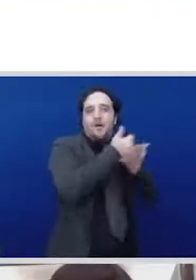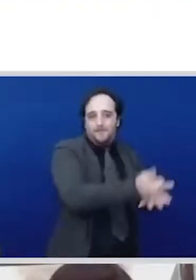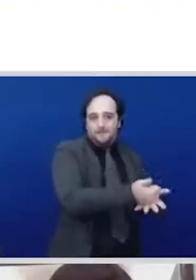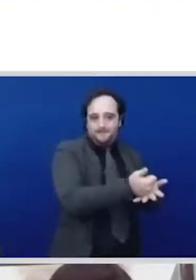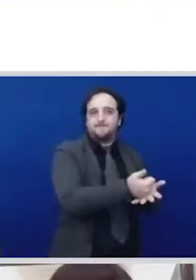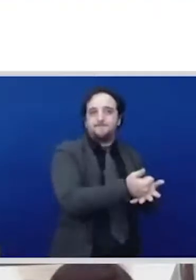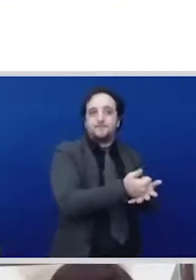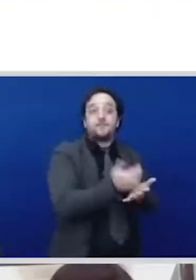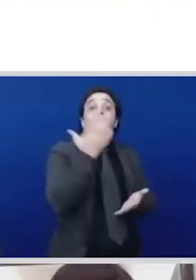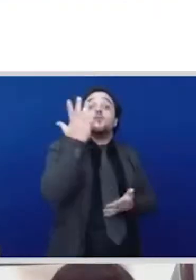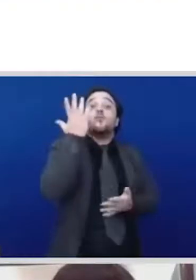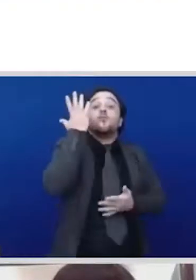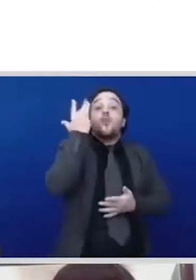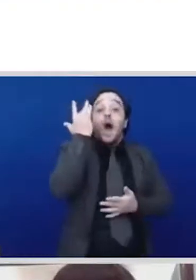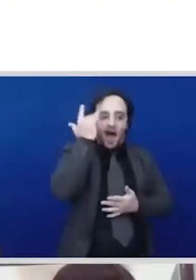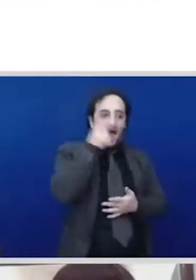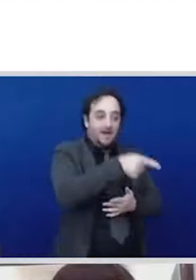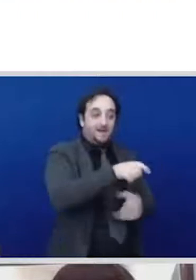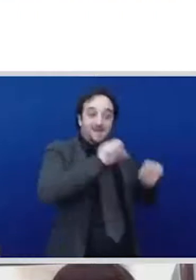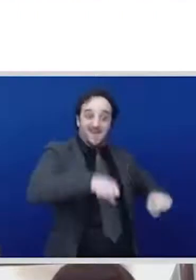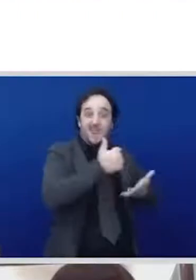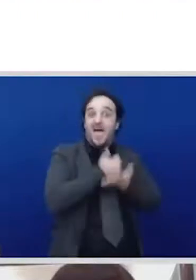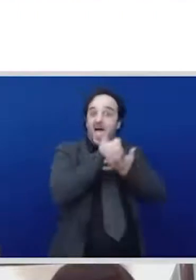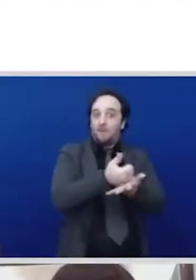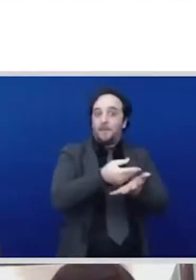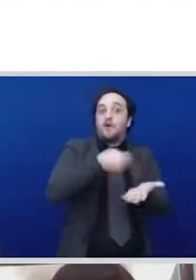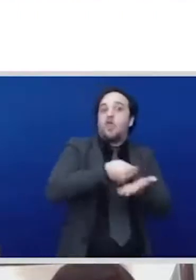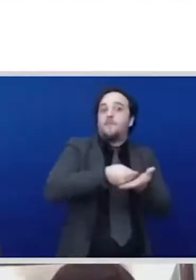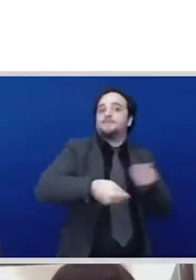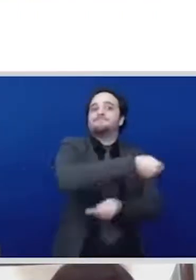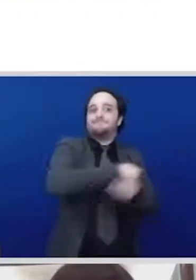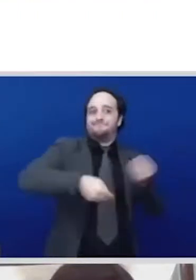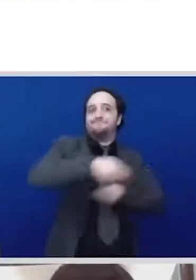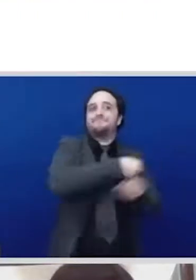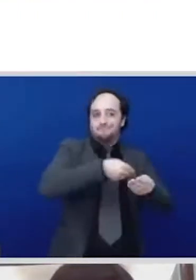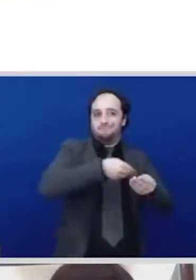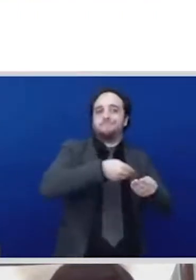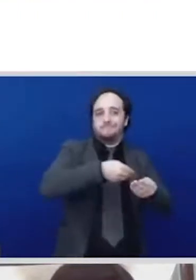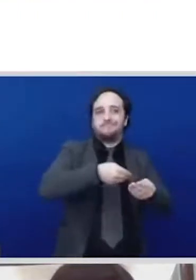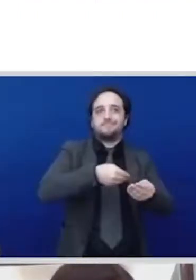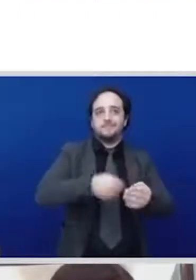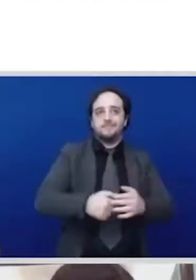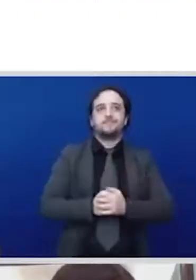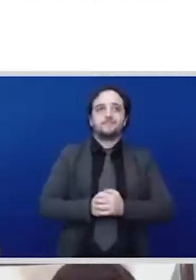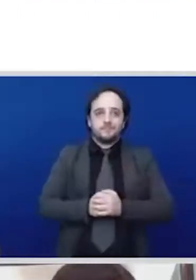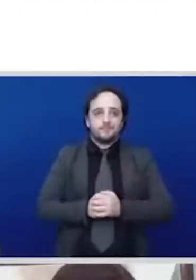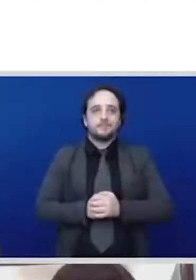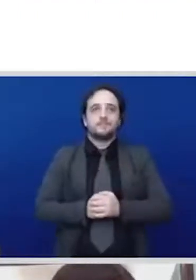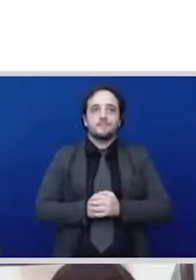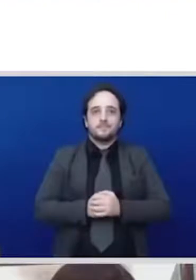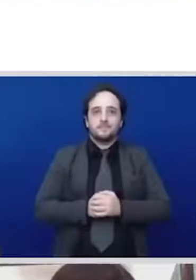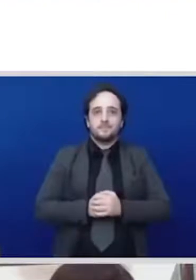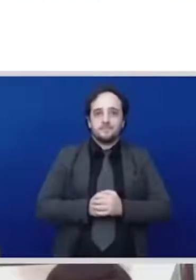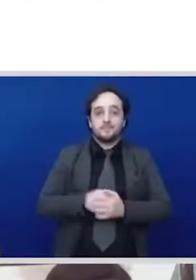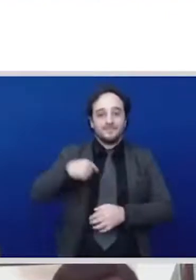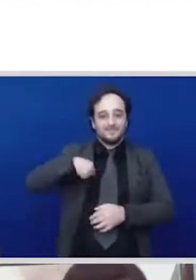you know to do their business to continue their business or even to restructure right their businesses and this is done through our